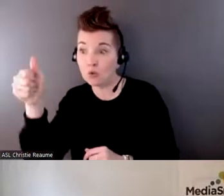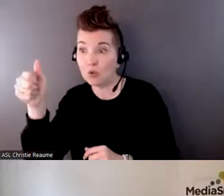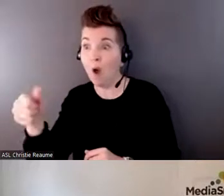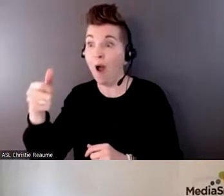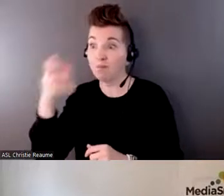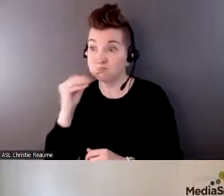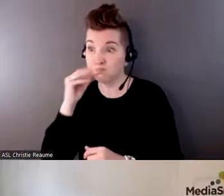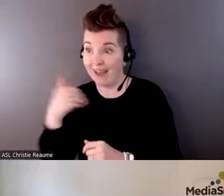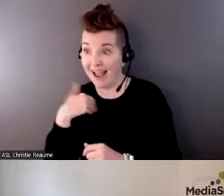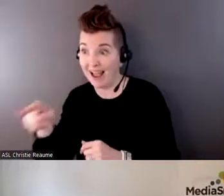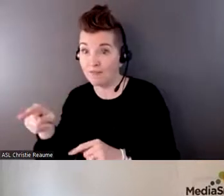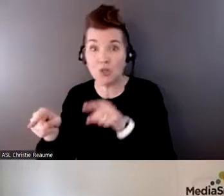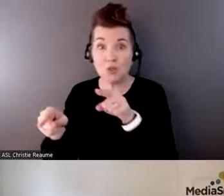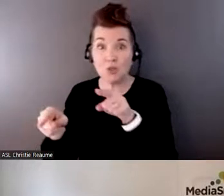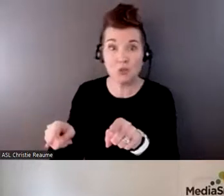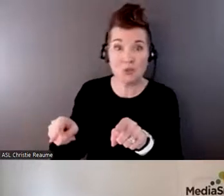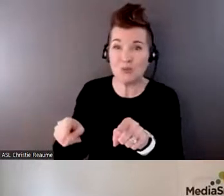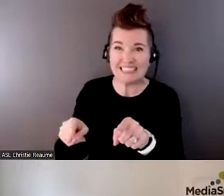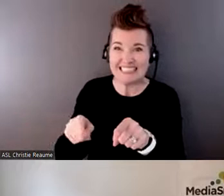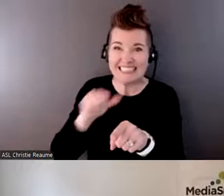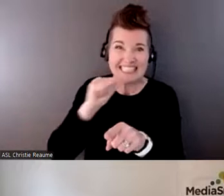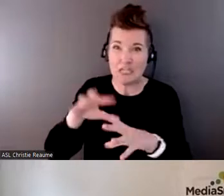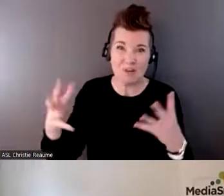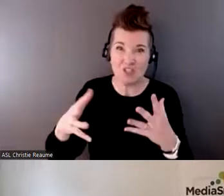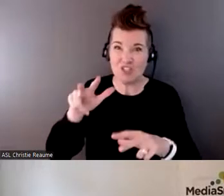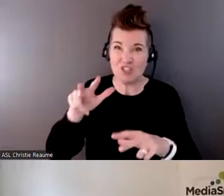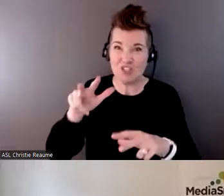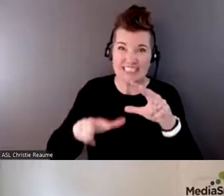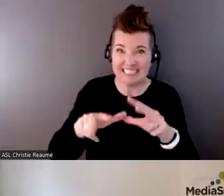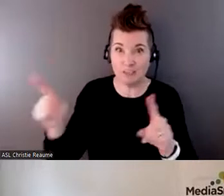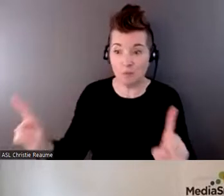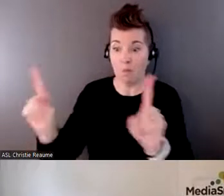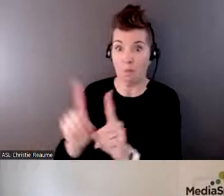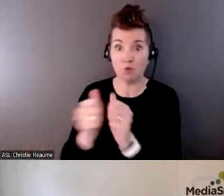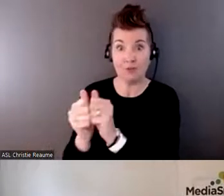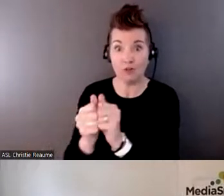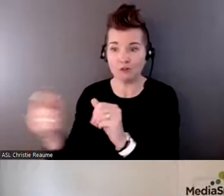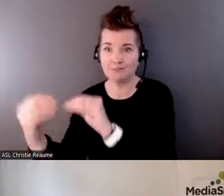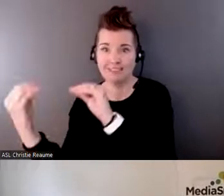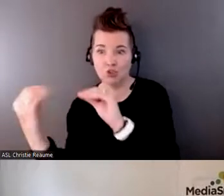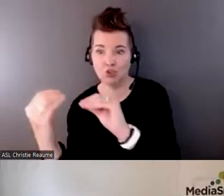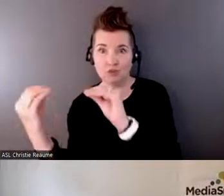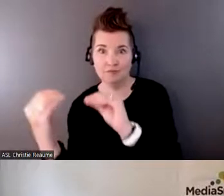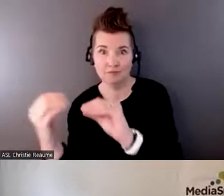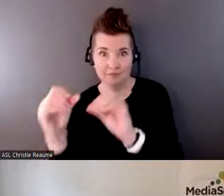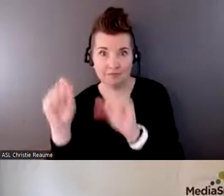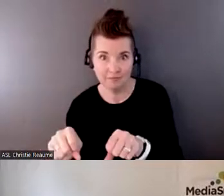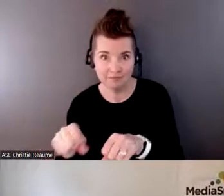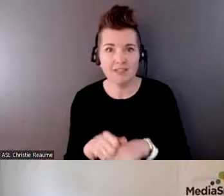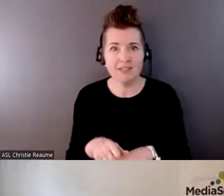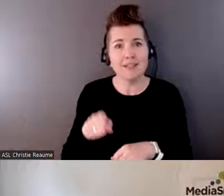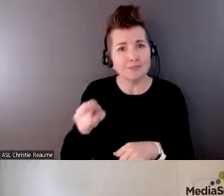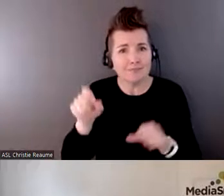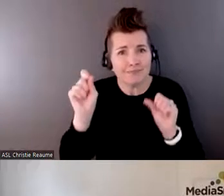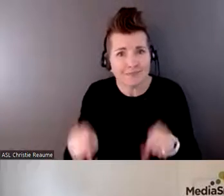teach older adult beginners made it possible to learn that technology, you can learn technology at an